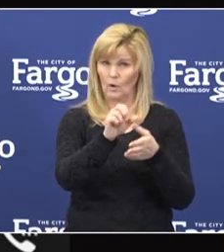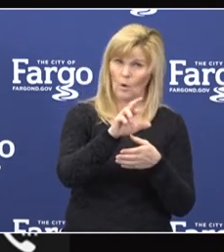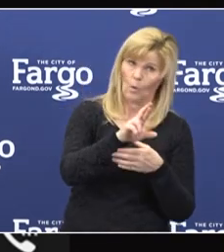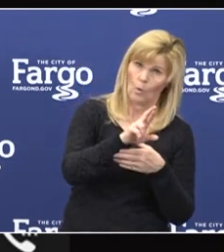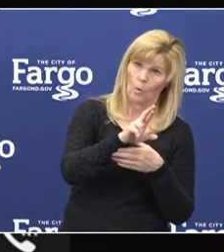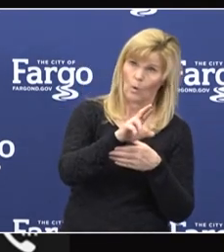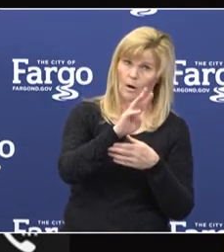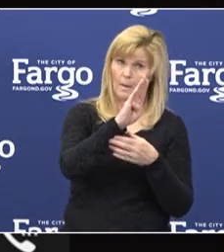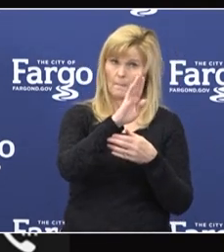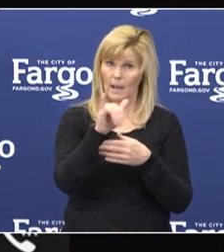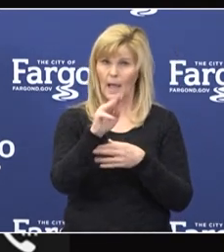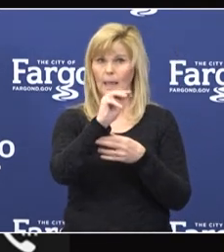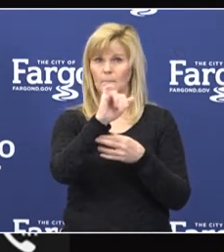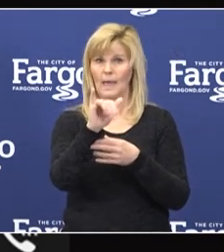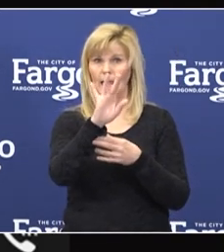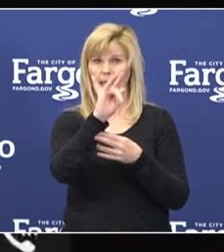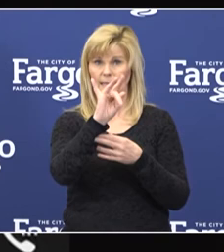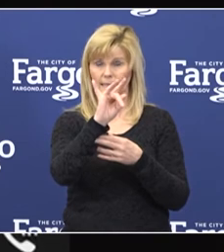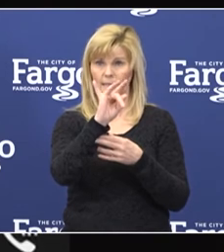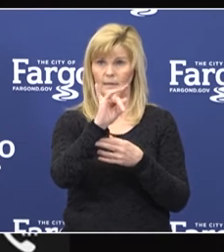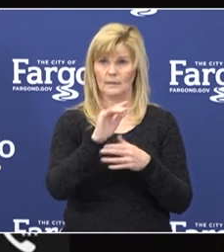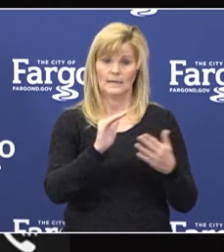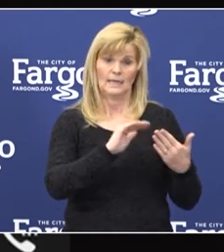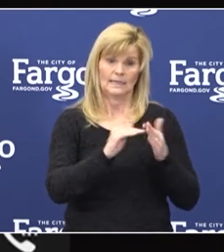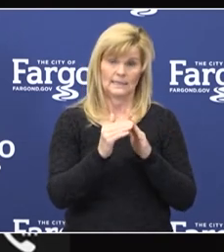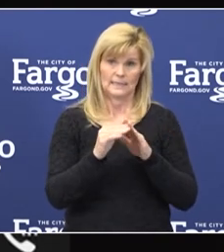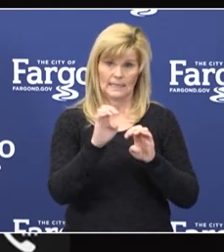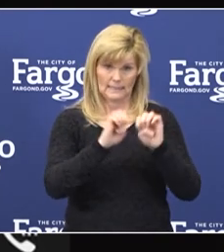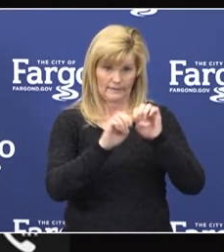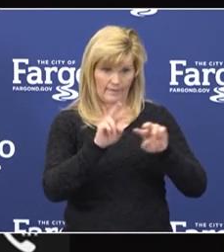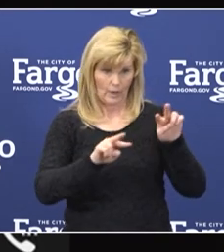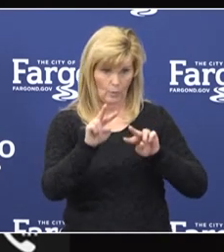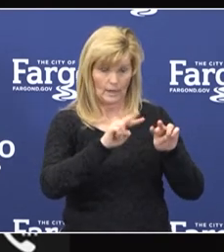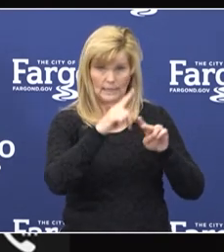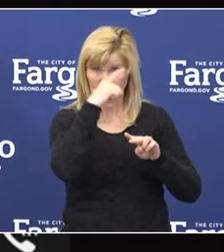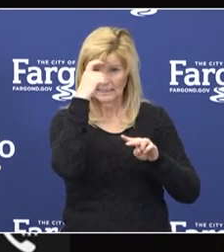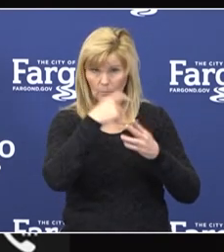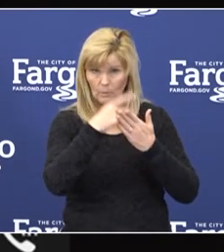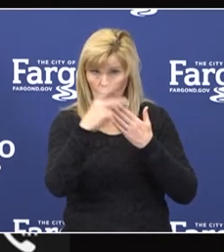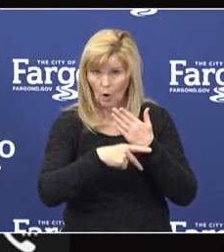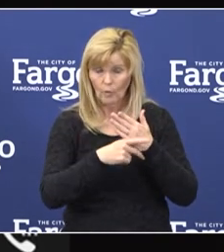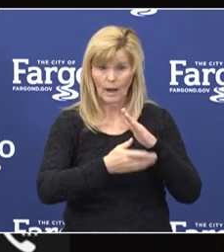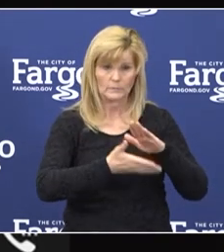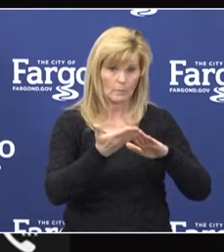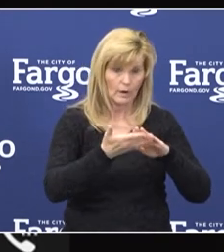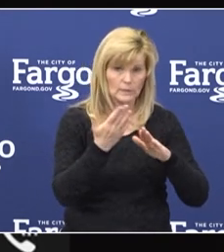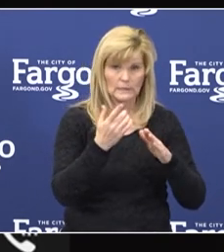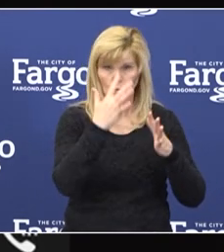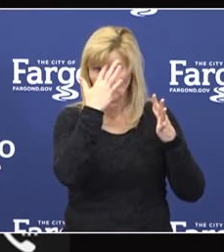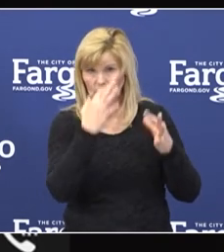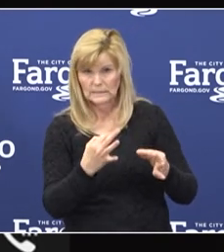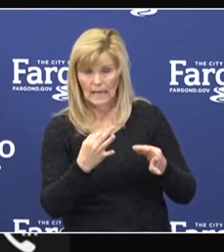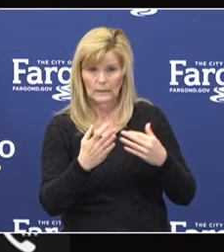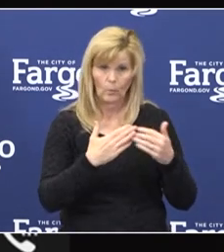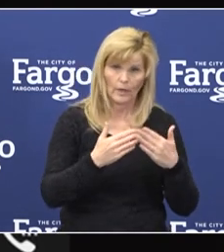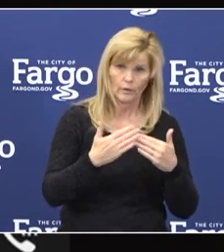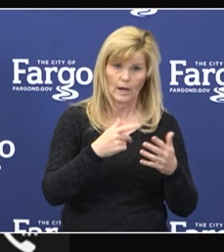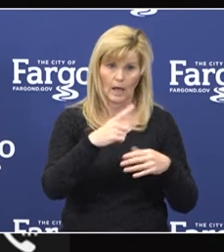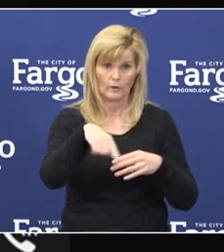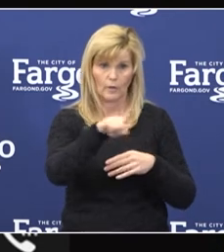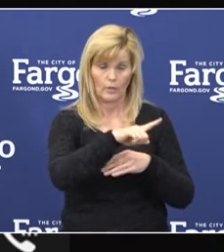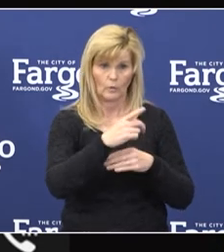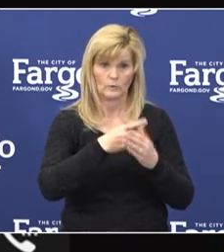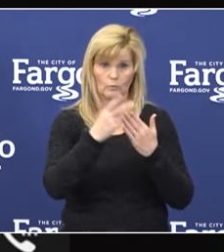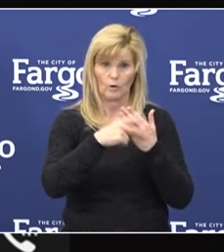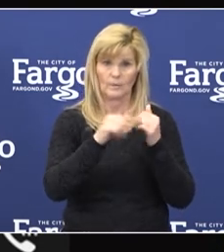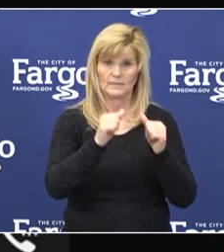by May 18th. The city is evaluating summer programs and operations to determine whether or not those programs